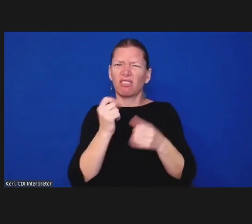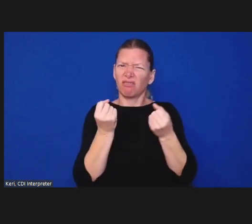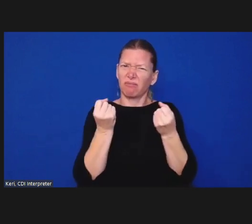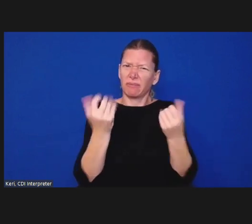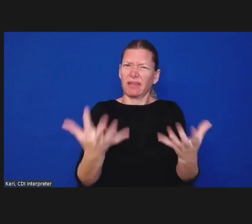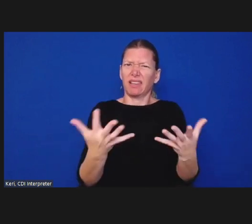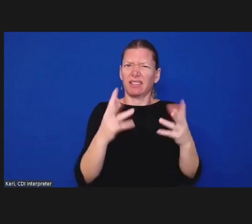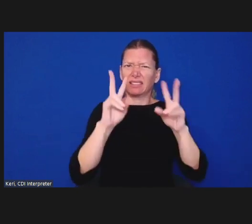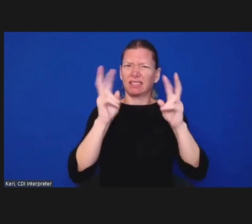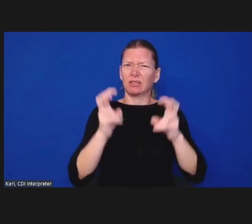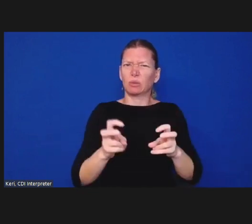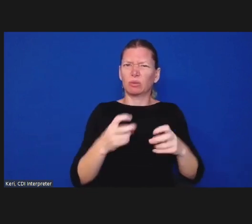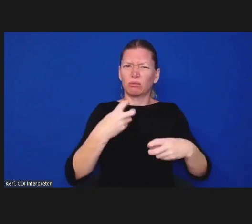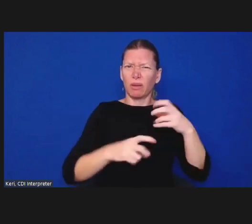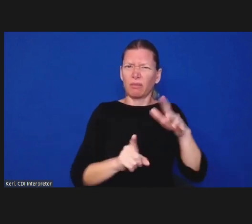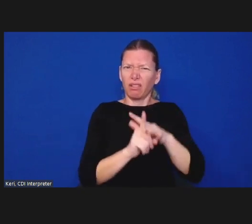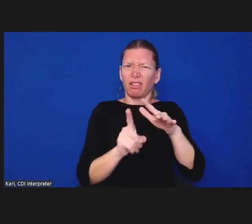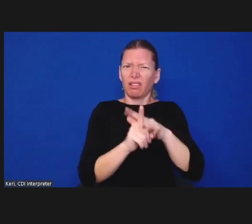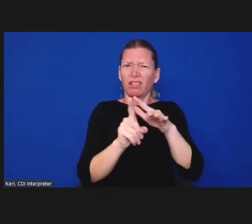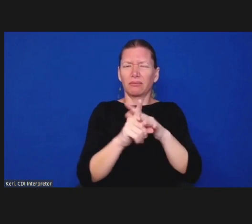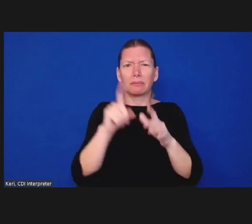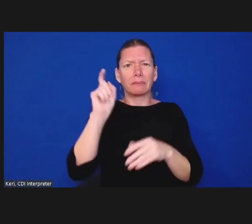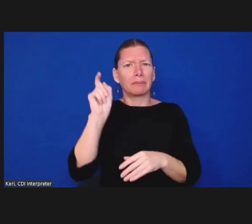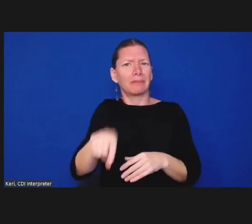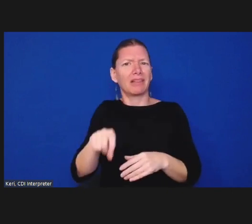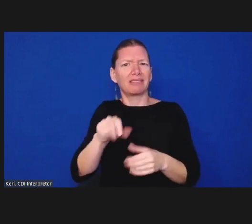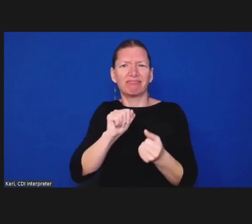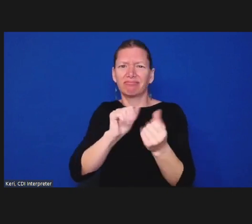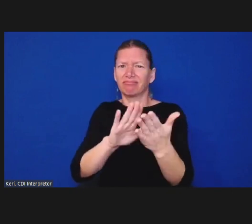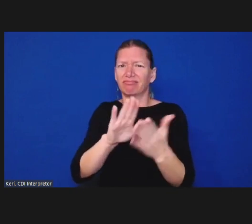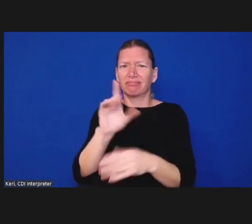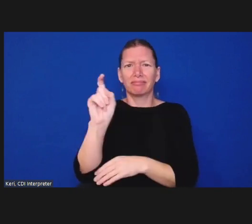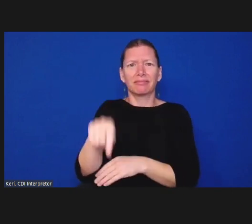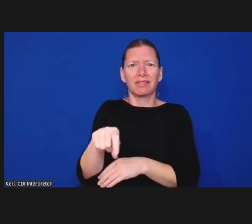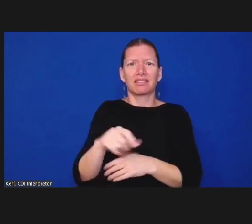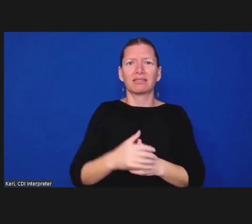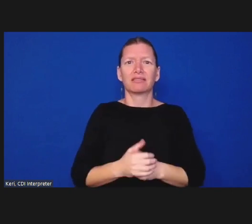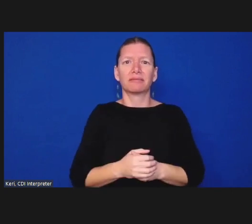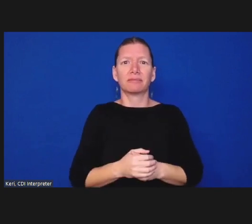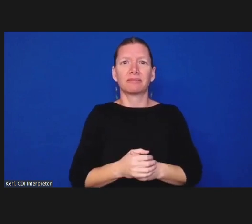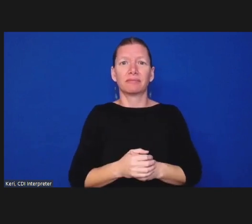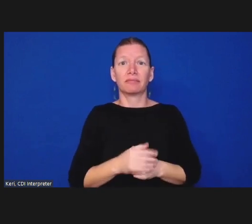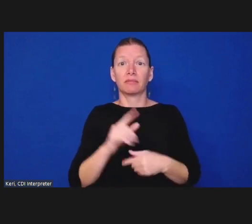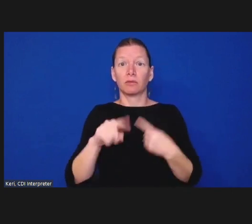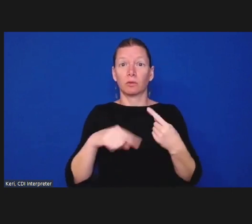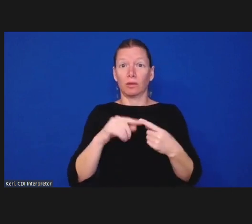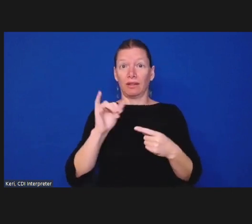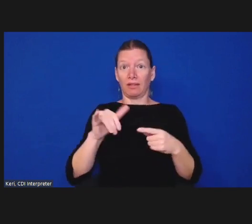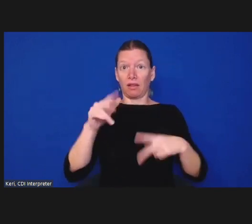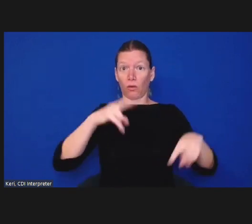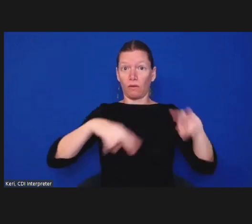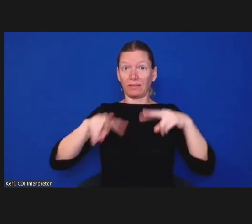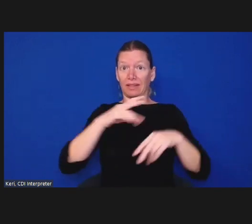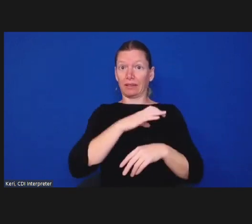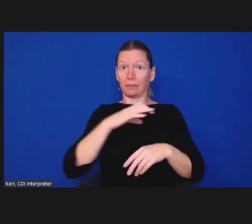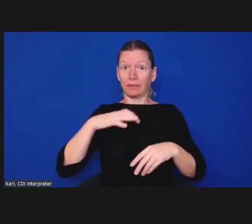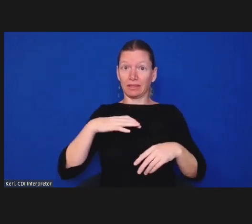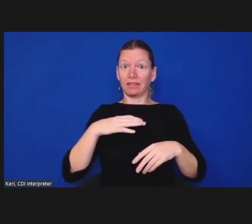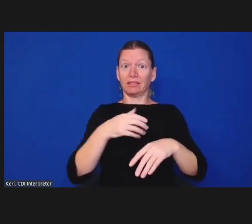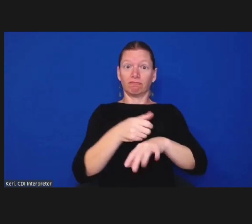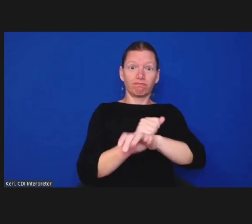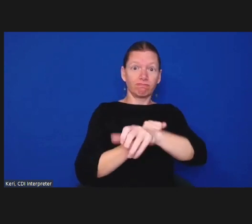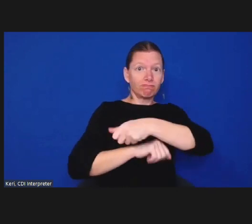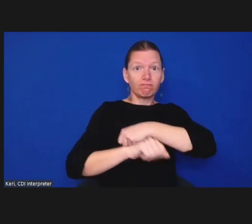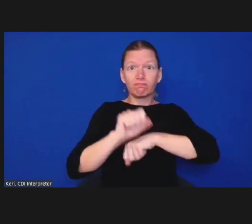as oversight does its work it's important that the oversight entity is aware of that history knows